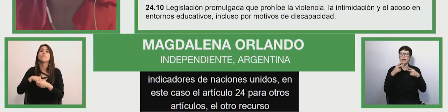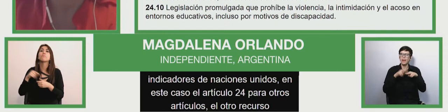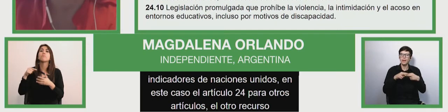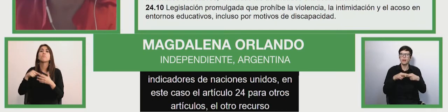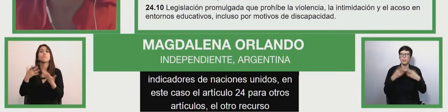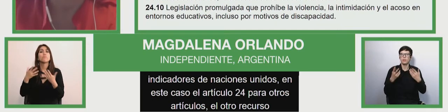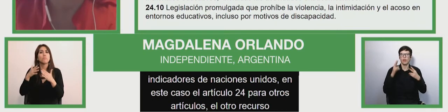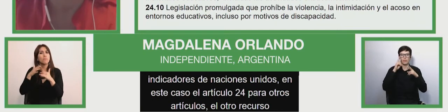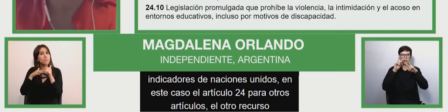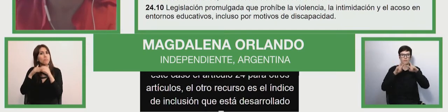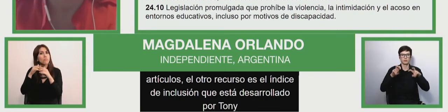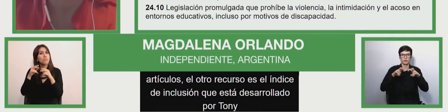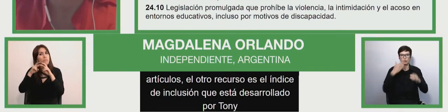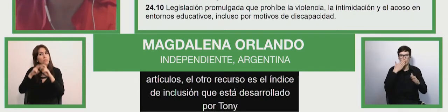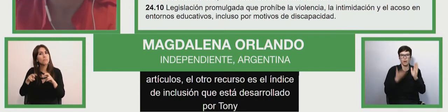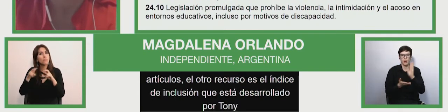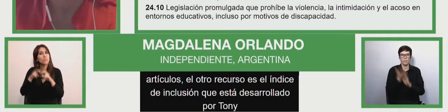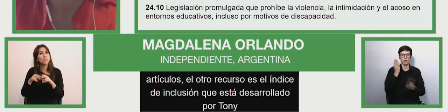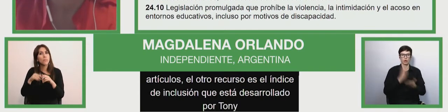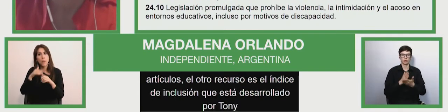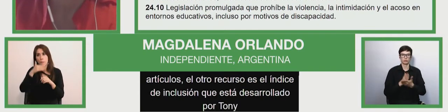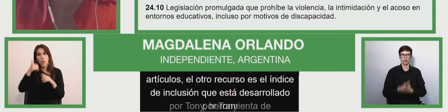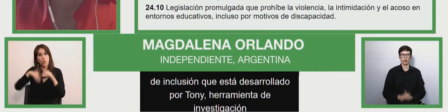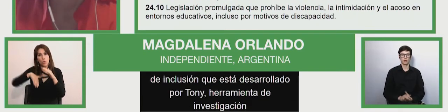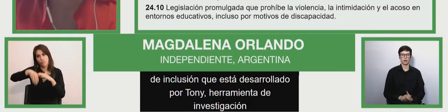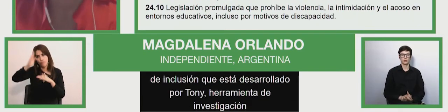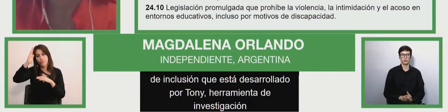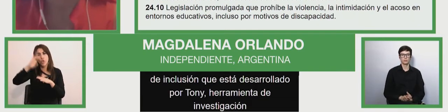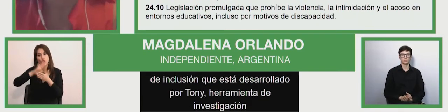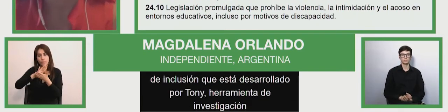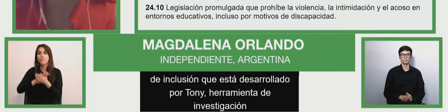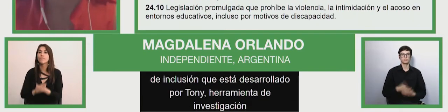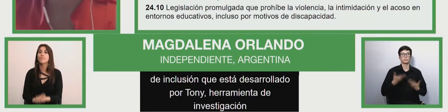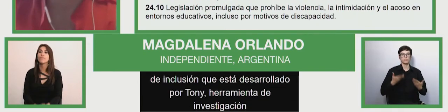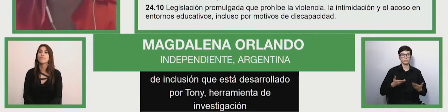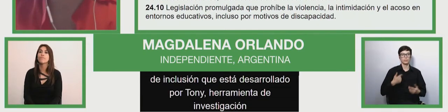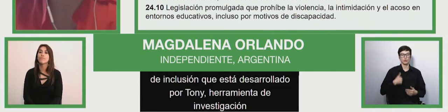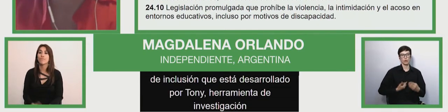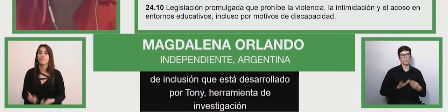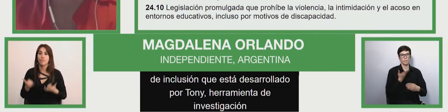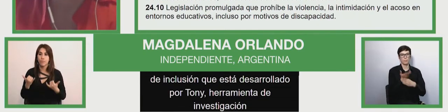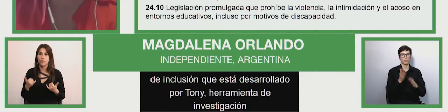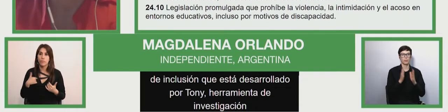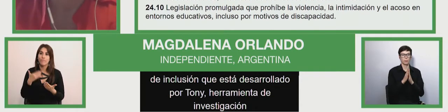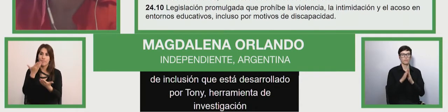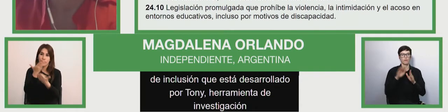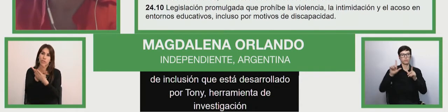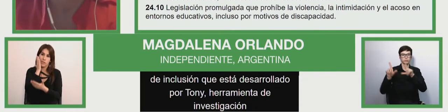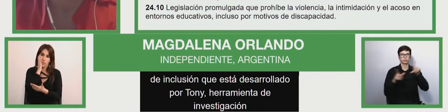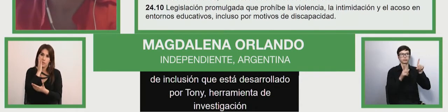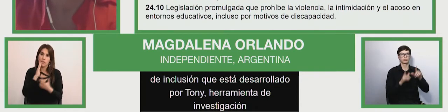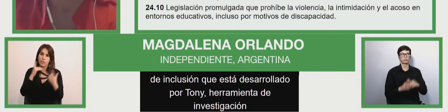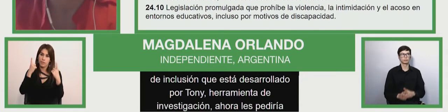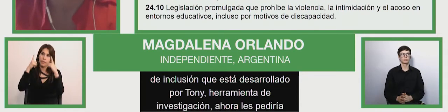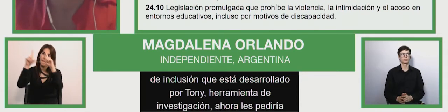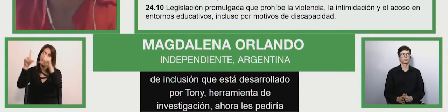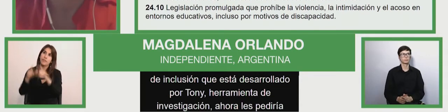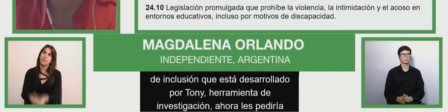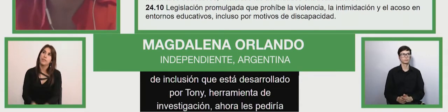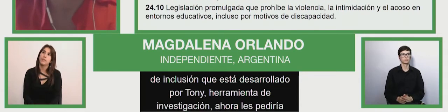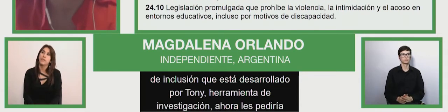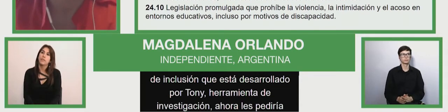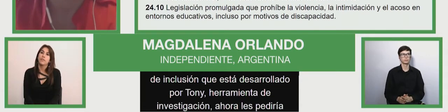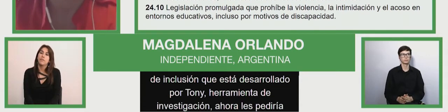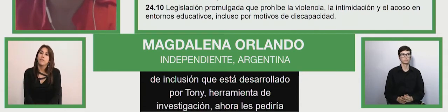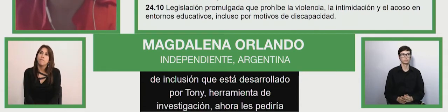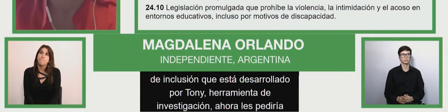for action for improving school performance i would ask now that you go to the they can leave me that